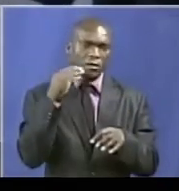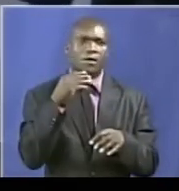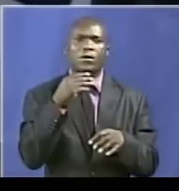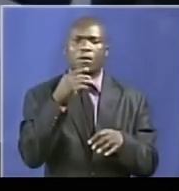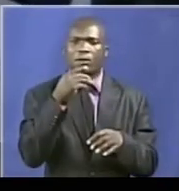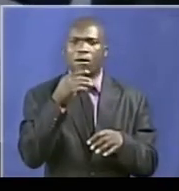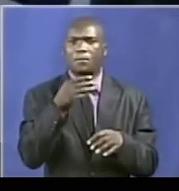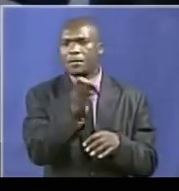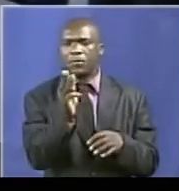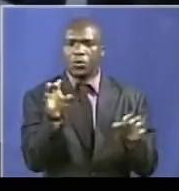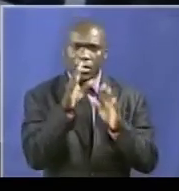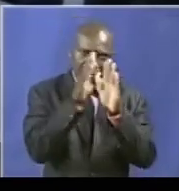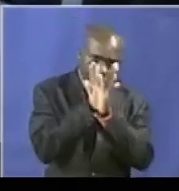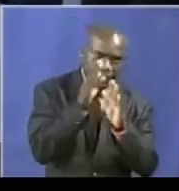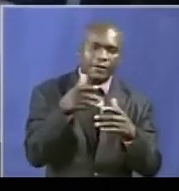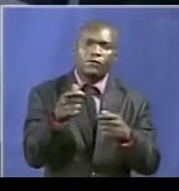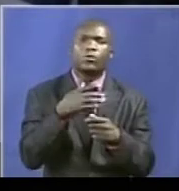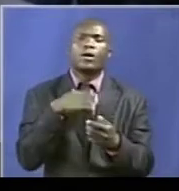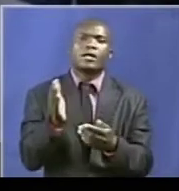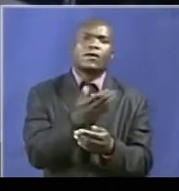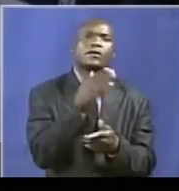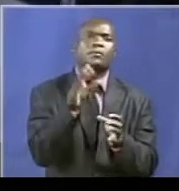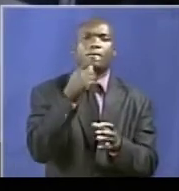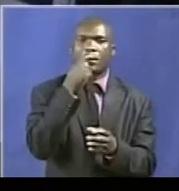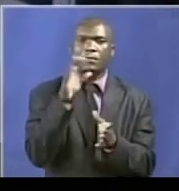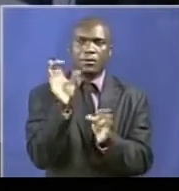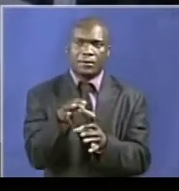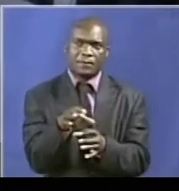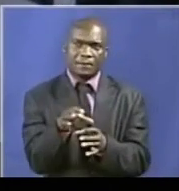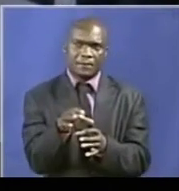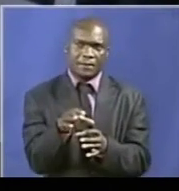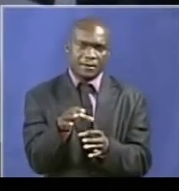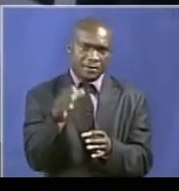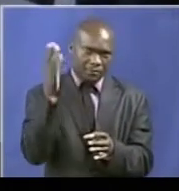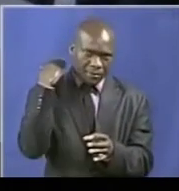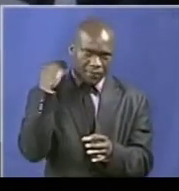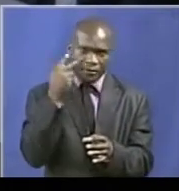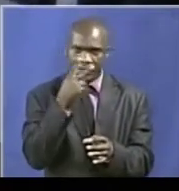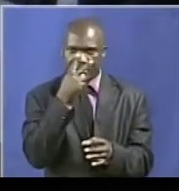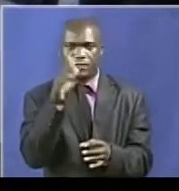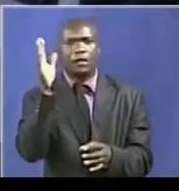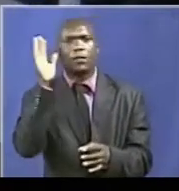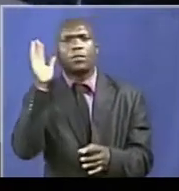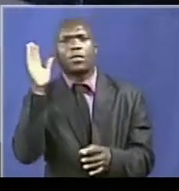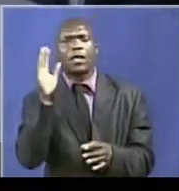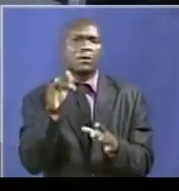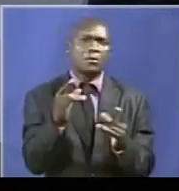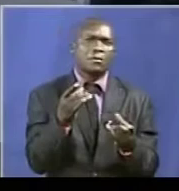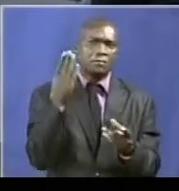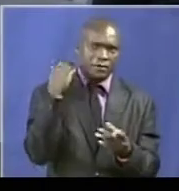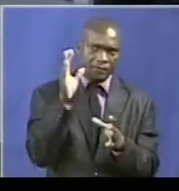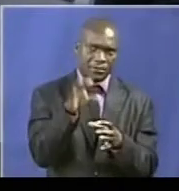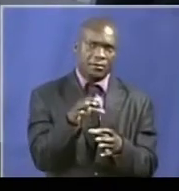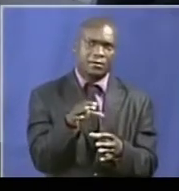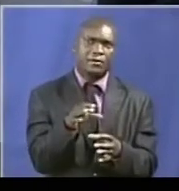progress with those elements in the party. saw yourself at one time in the limbo. Was it because of their machinations? Sure, it